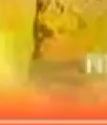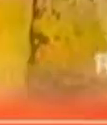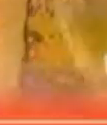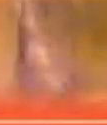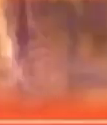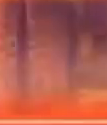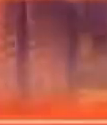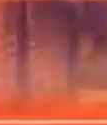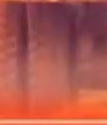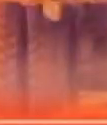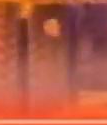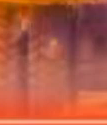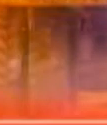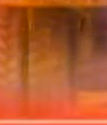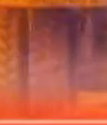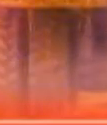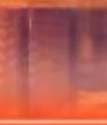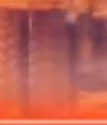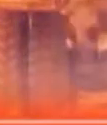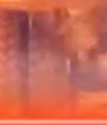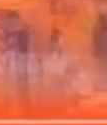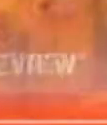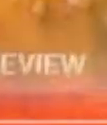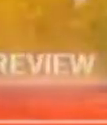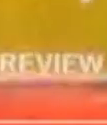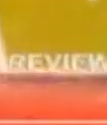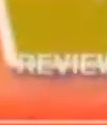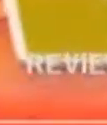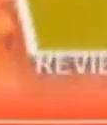Stay tuned for your weekly news review on STVS.